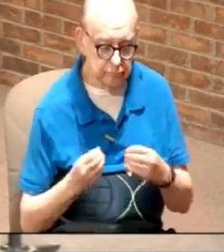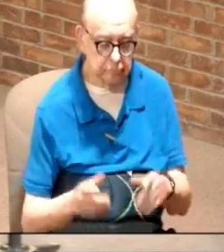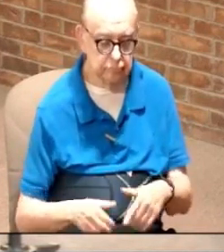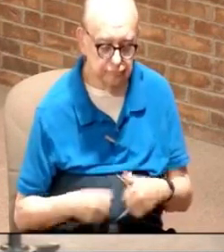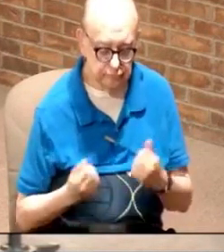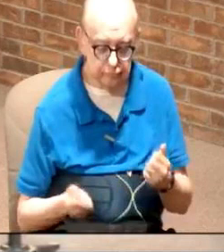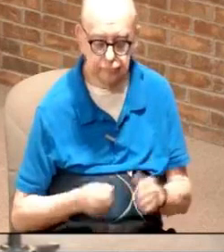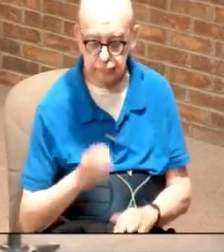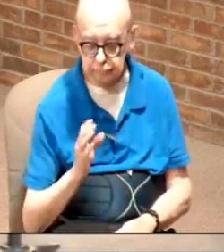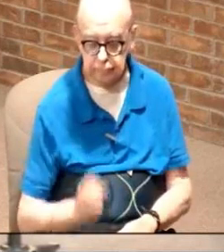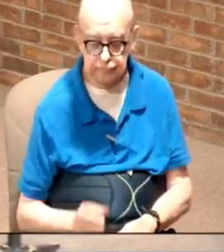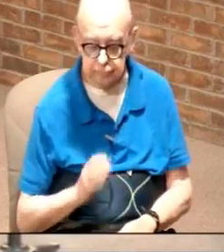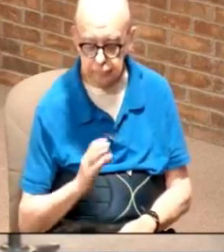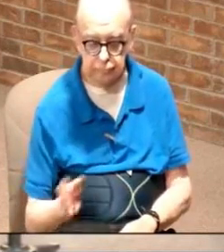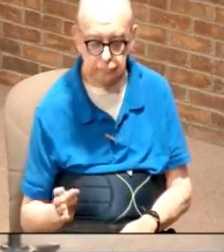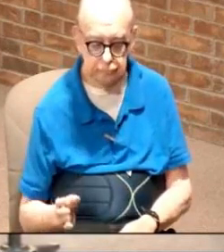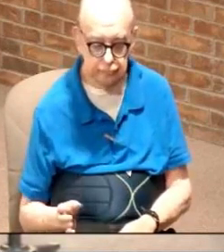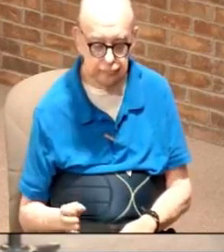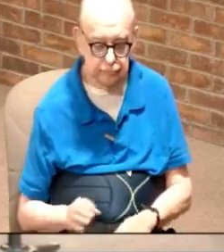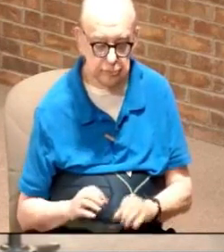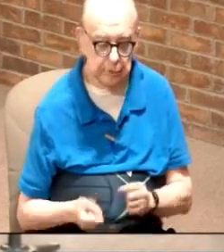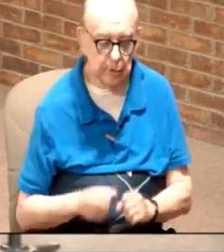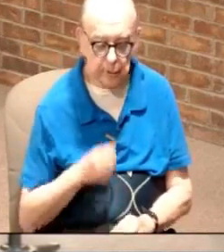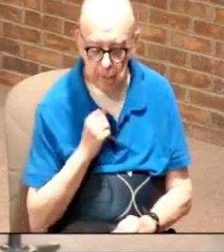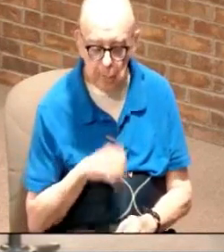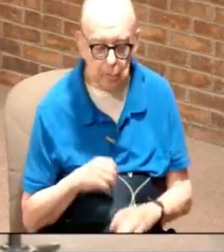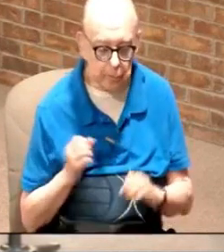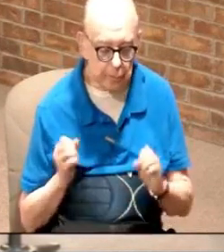life on the cross he broke that old system